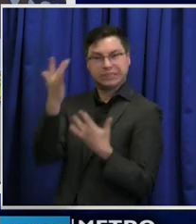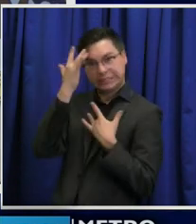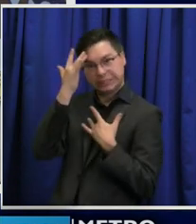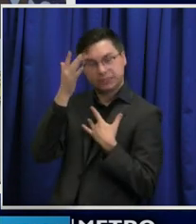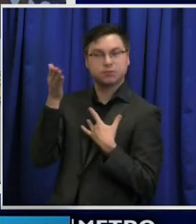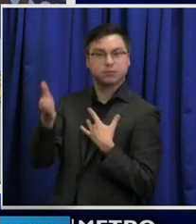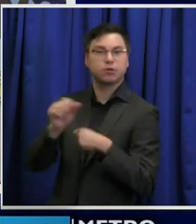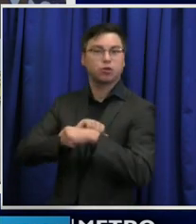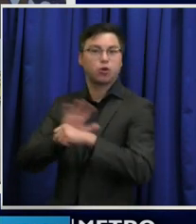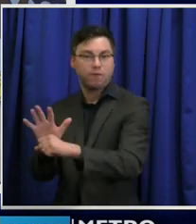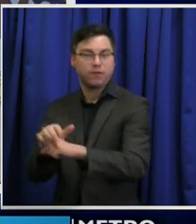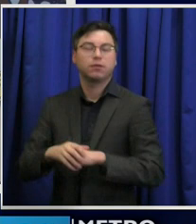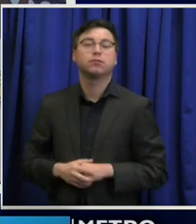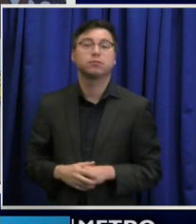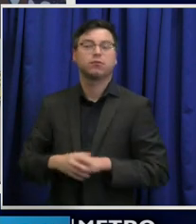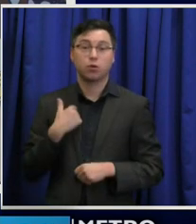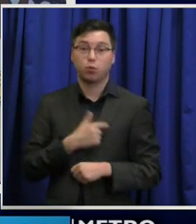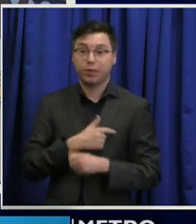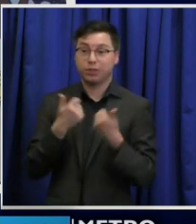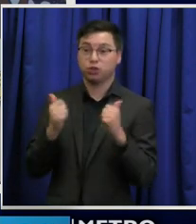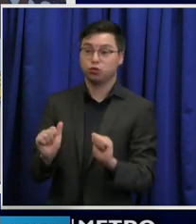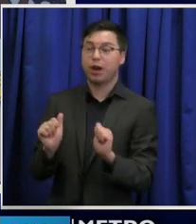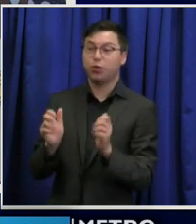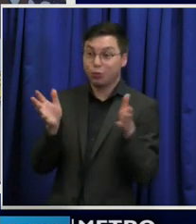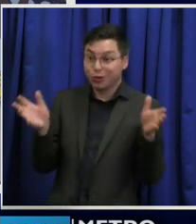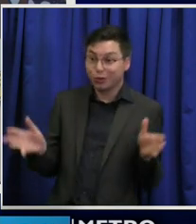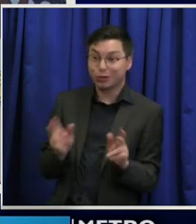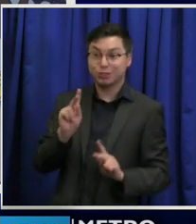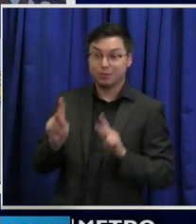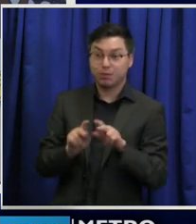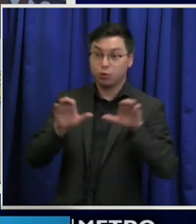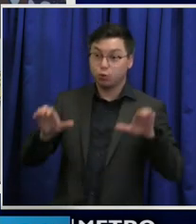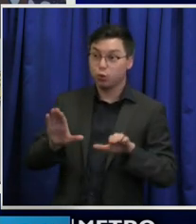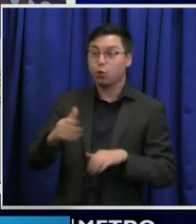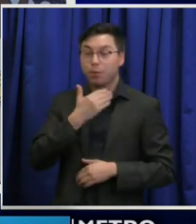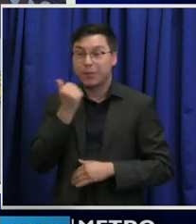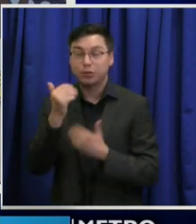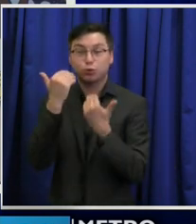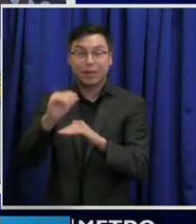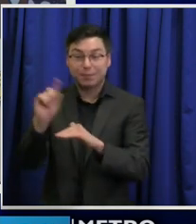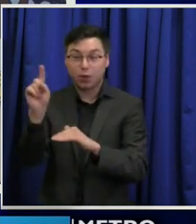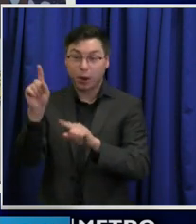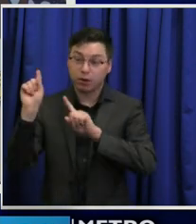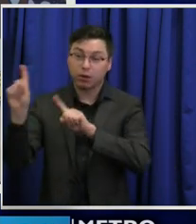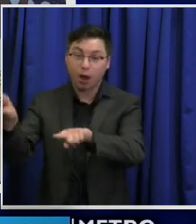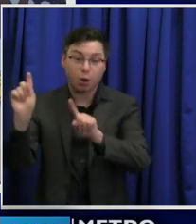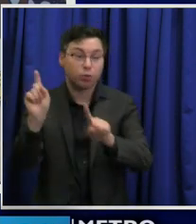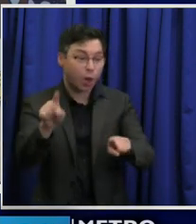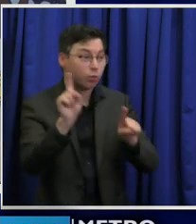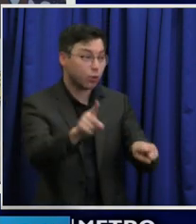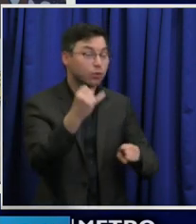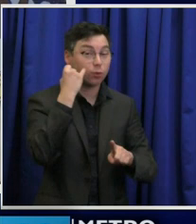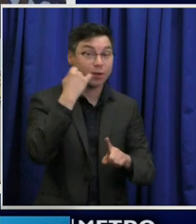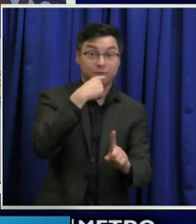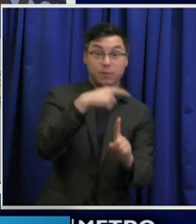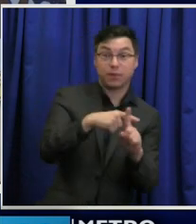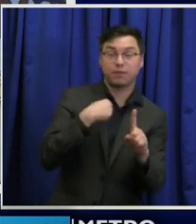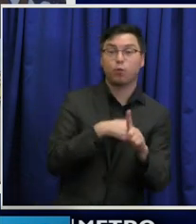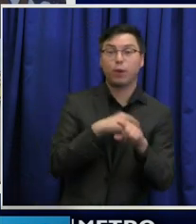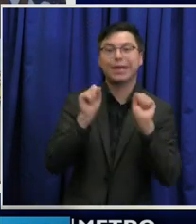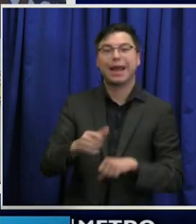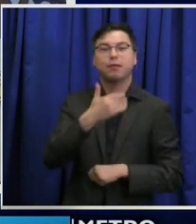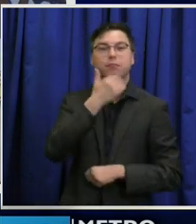again for people to do their best to limit where they go. So that if they are positive, we can better